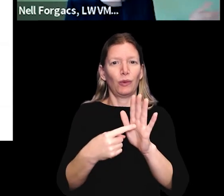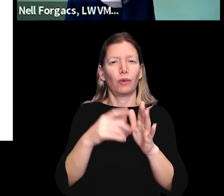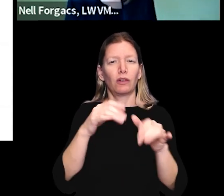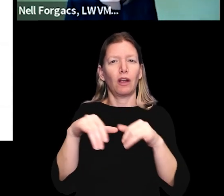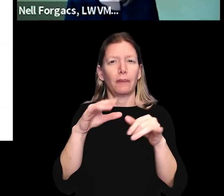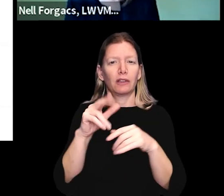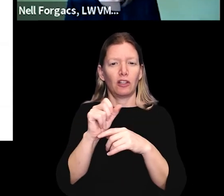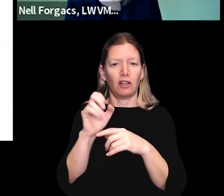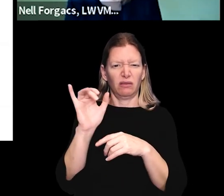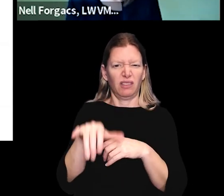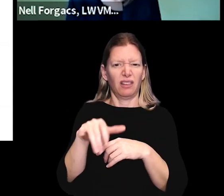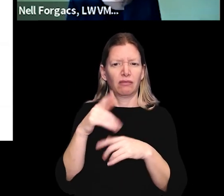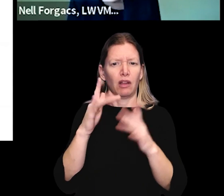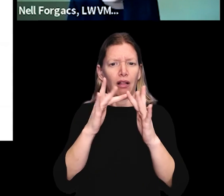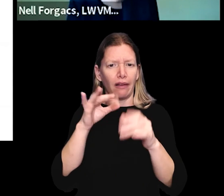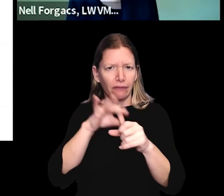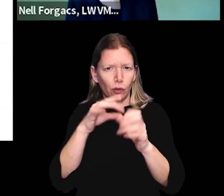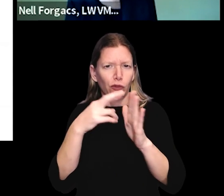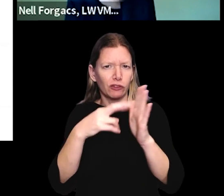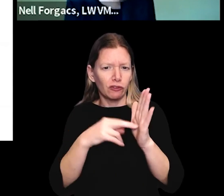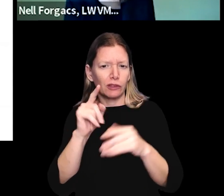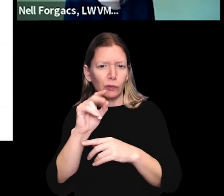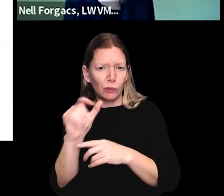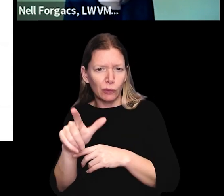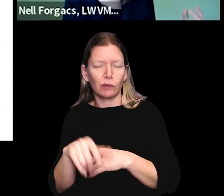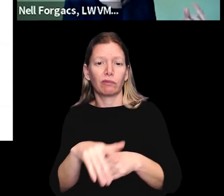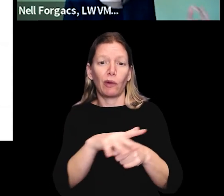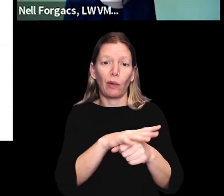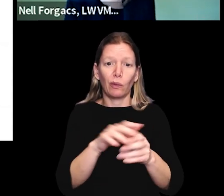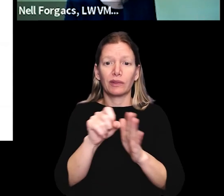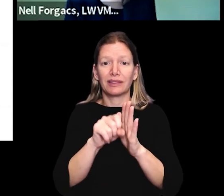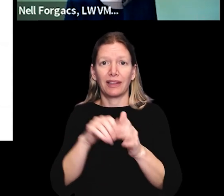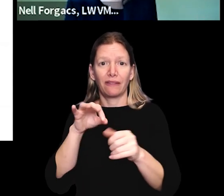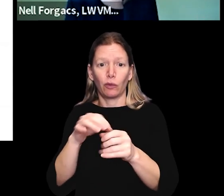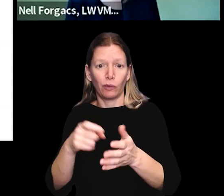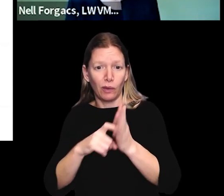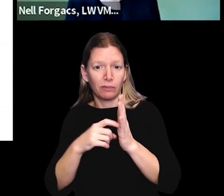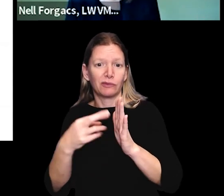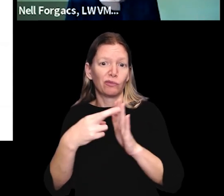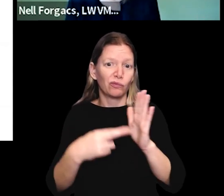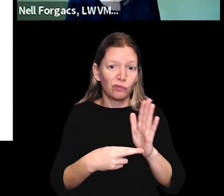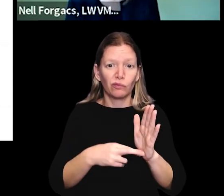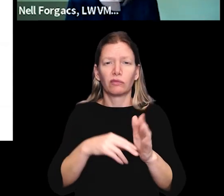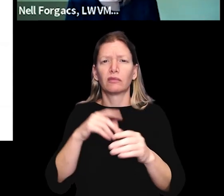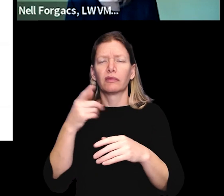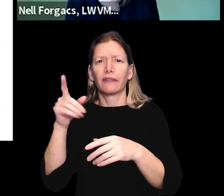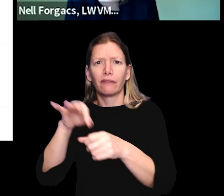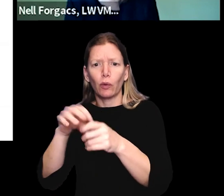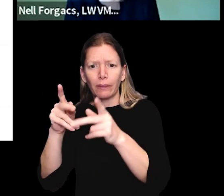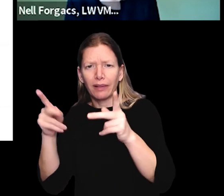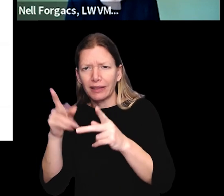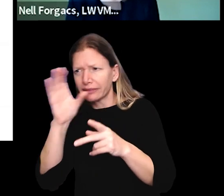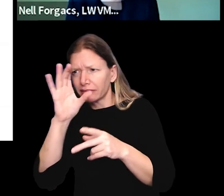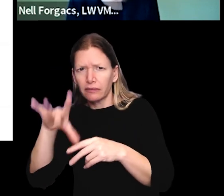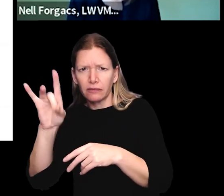showing you that common clause has. It has an online voter registration tool, local and state voting requirements and rules,